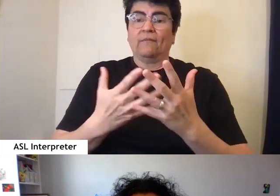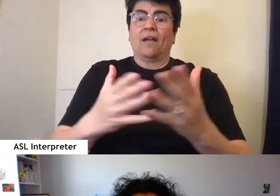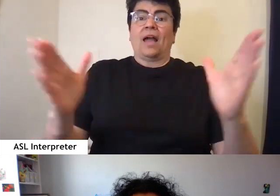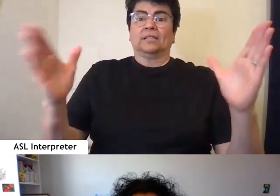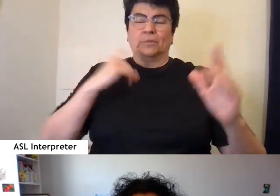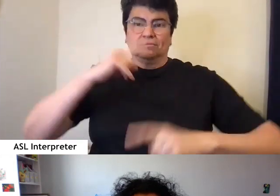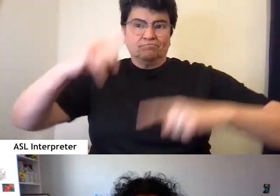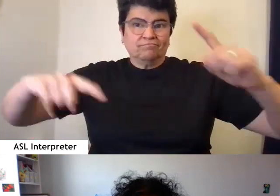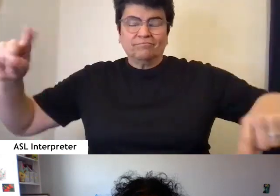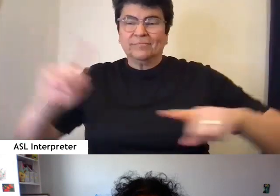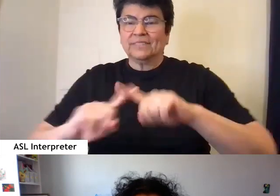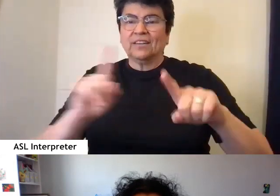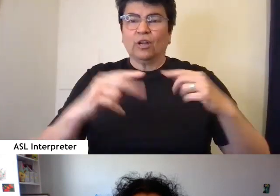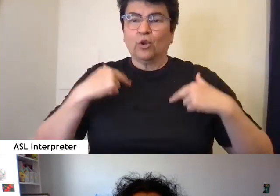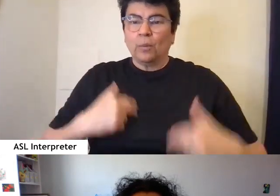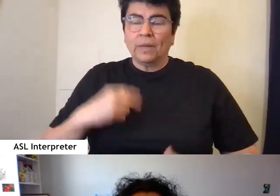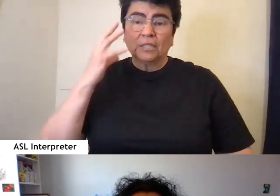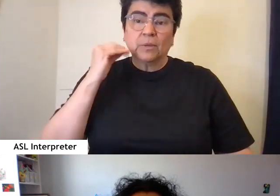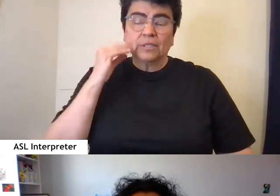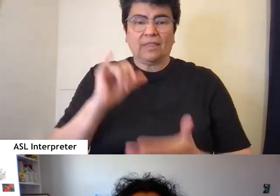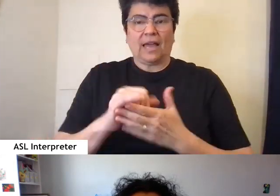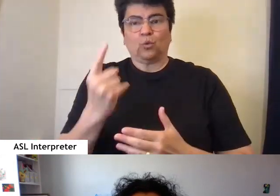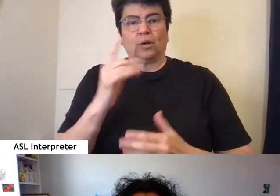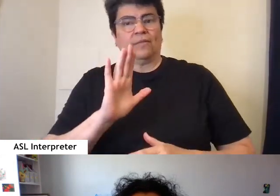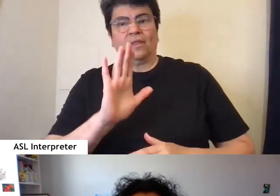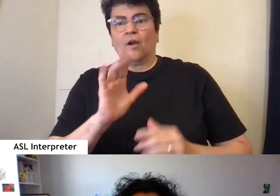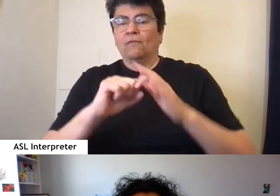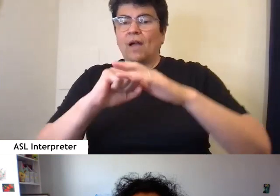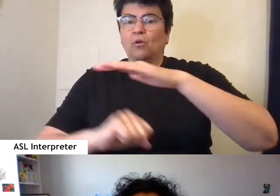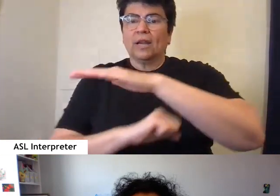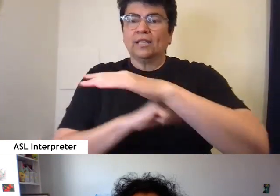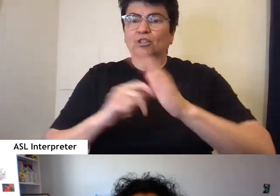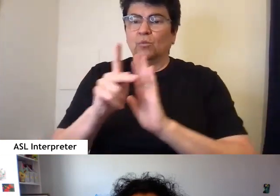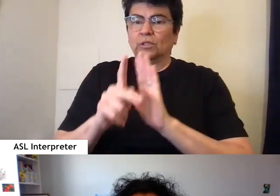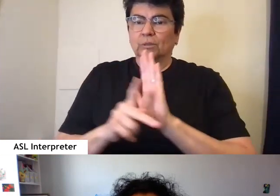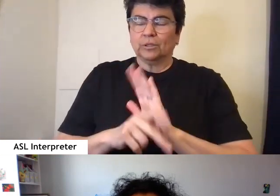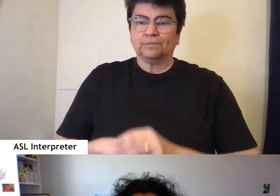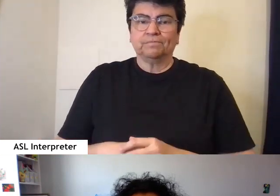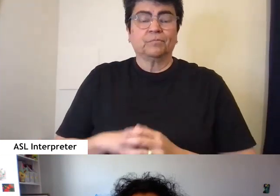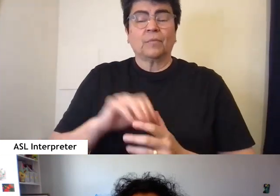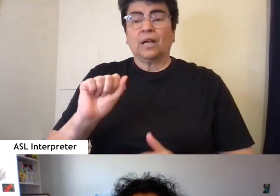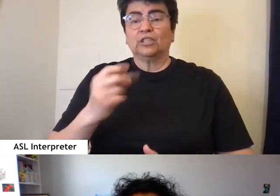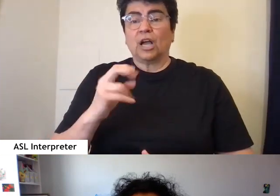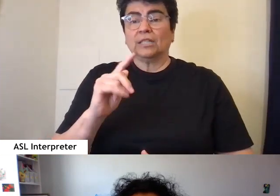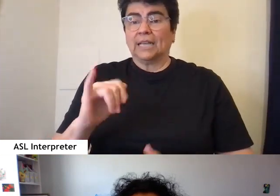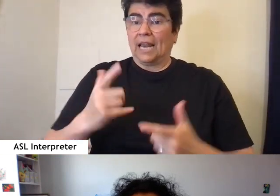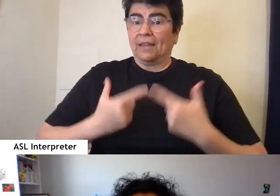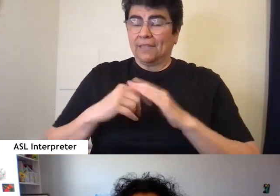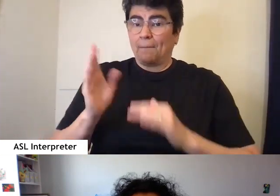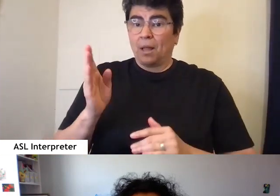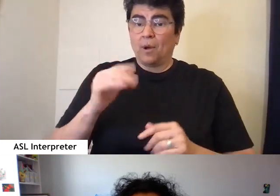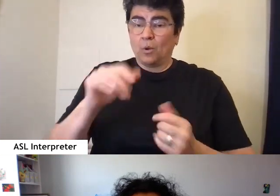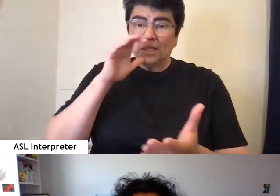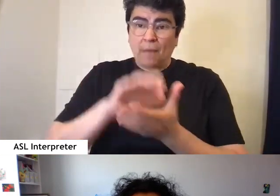variety of human experience is one of their foundational principles. Ashanti lives in Baltimore with their